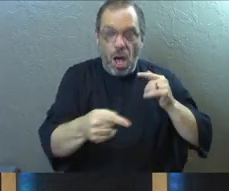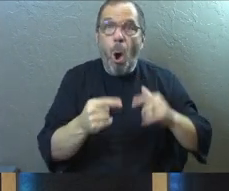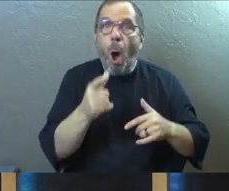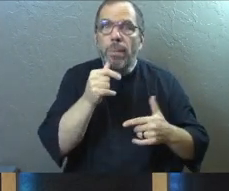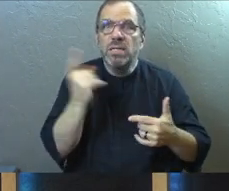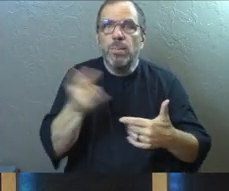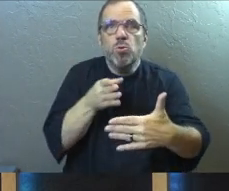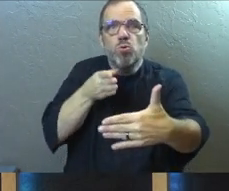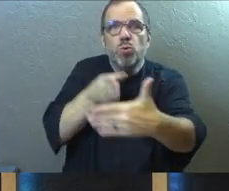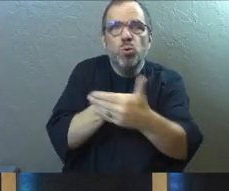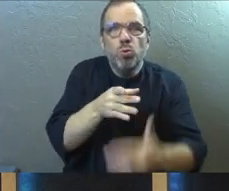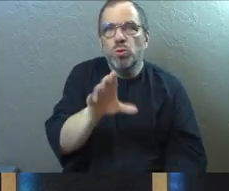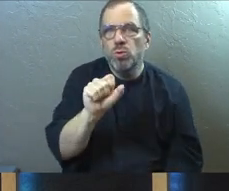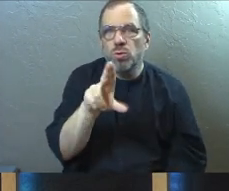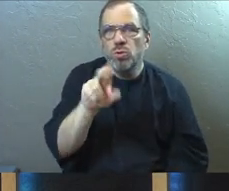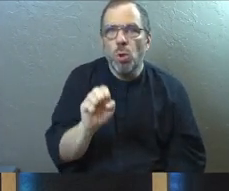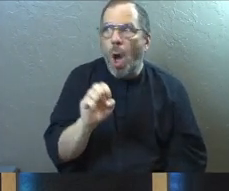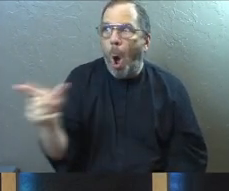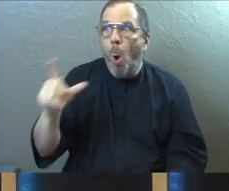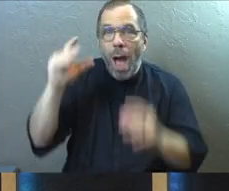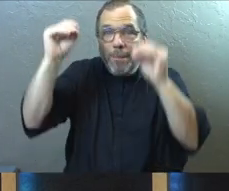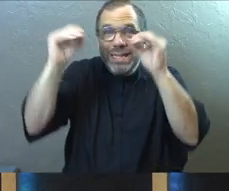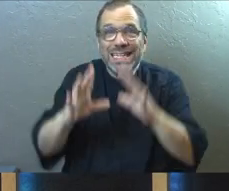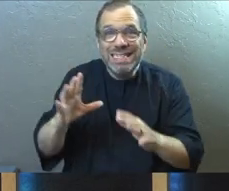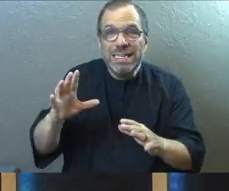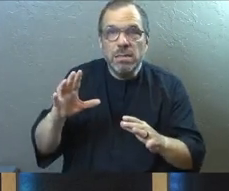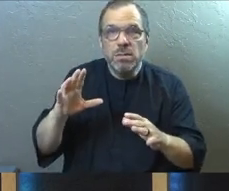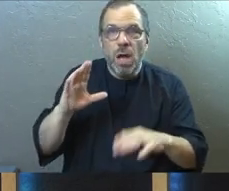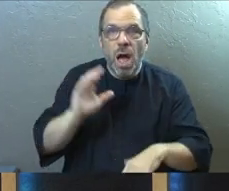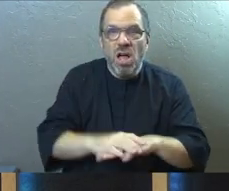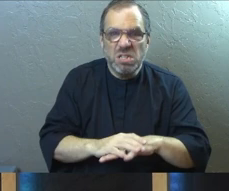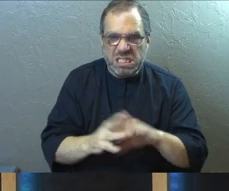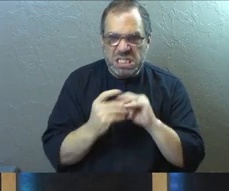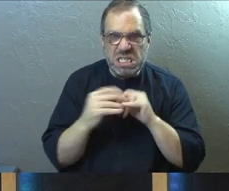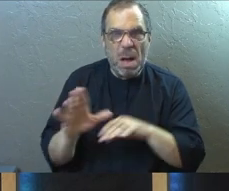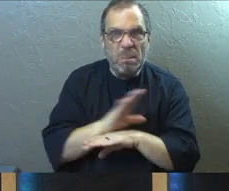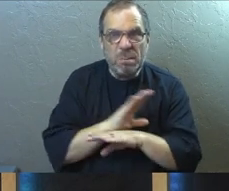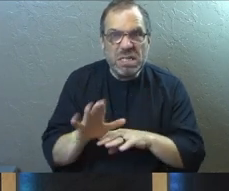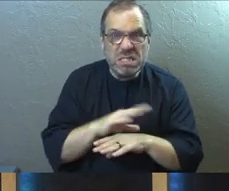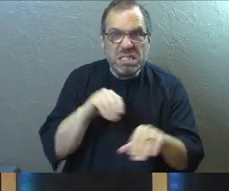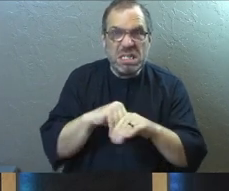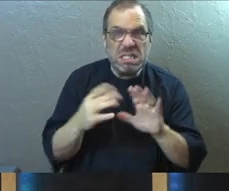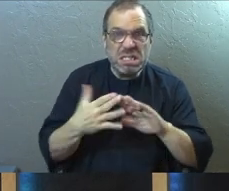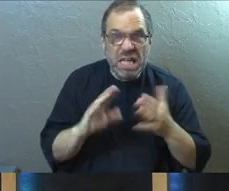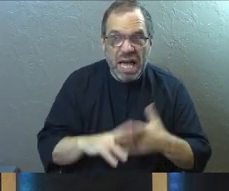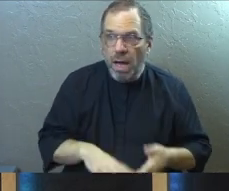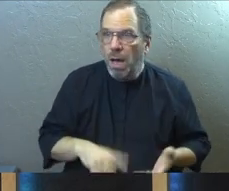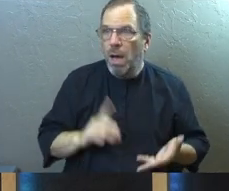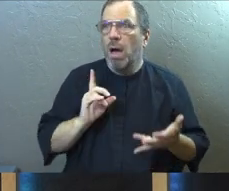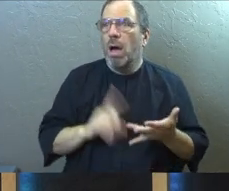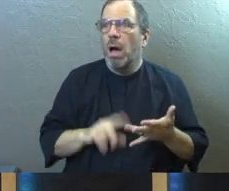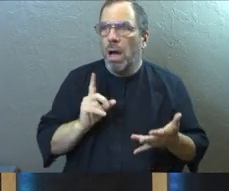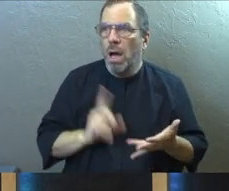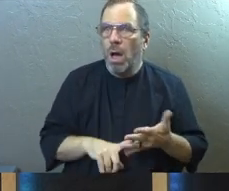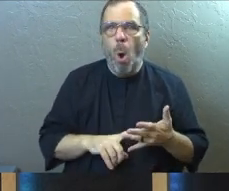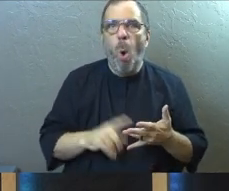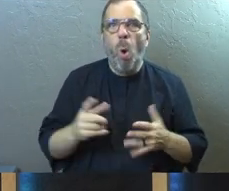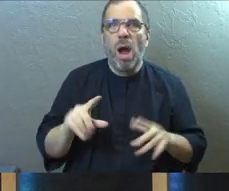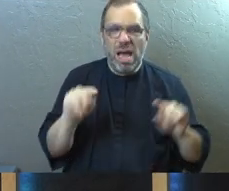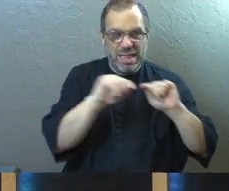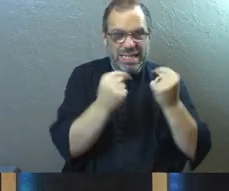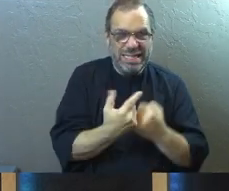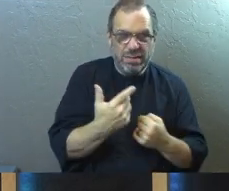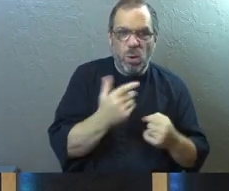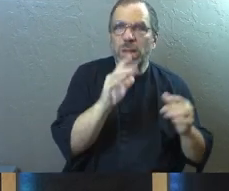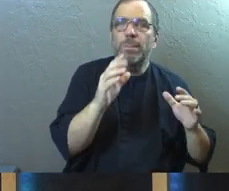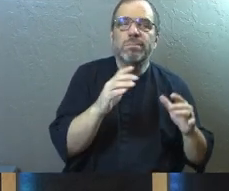sues you. How about that harsh teacher? The rival business in town? Or the rival team member